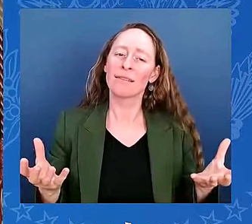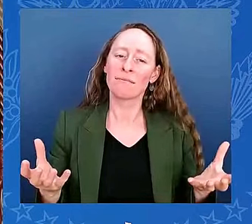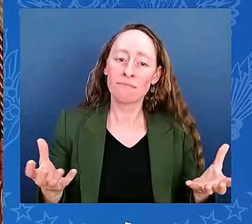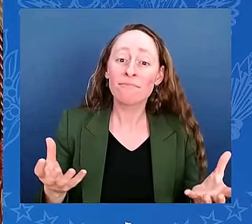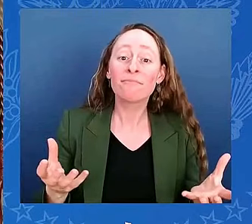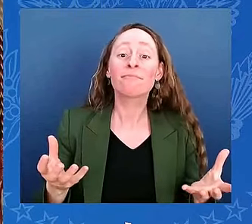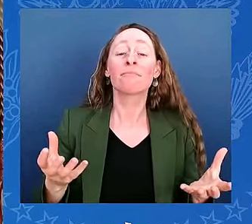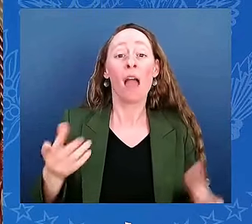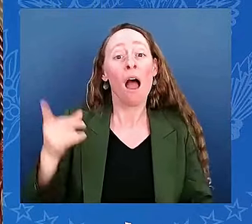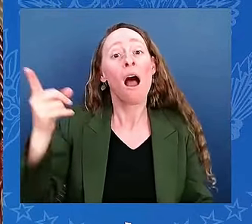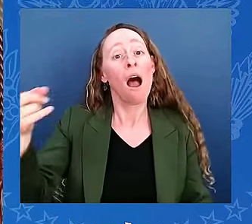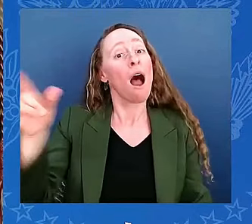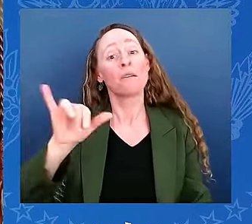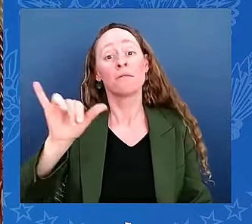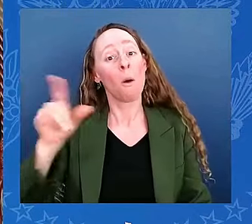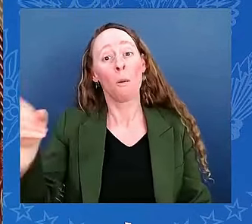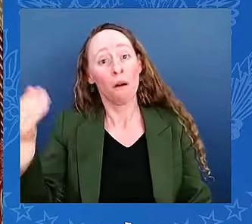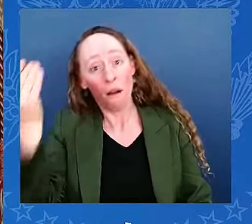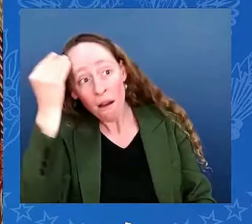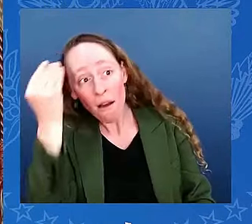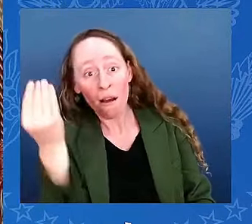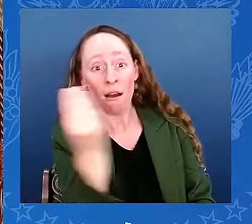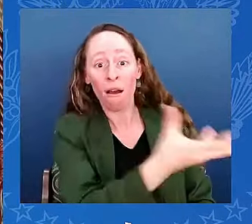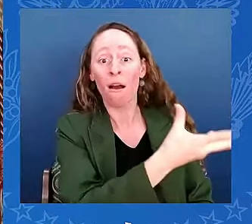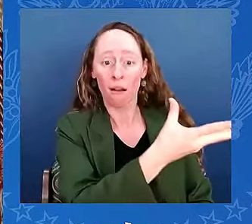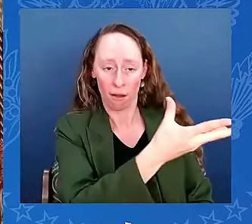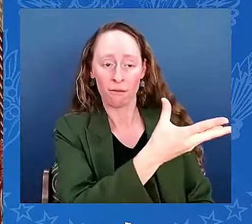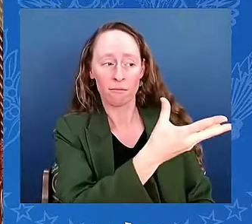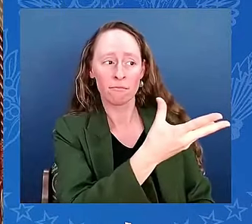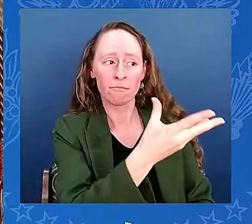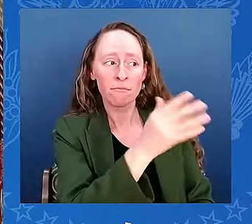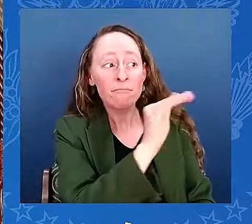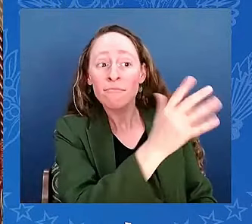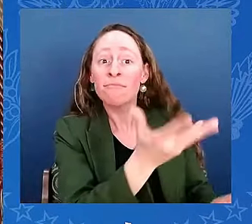us, the United States of America, to be your home.